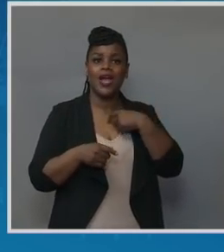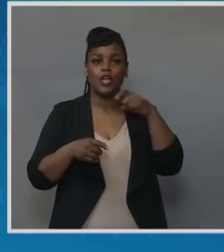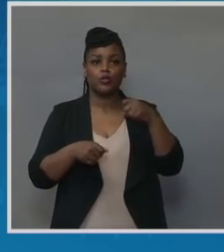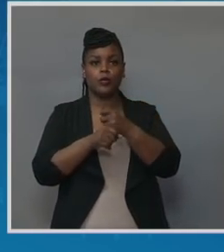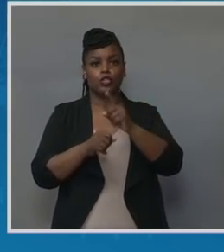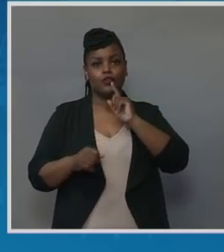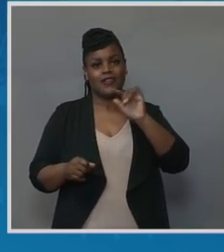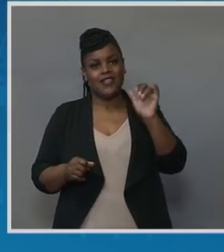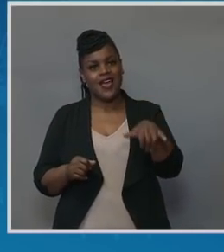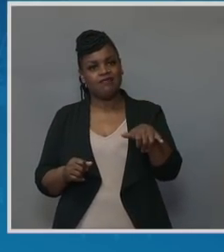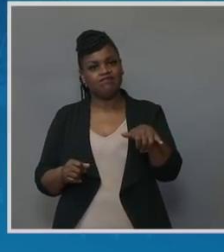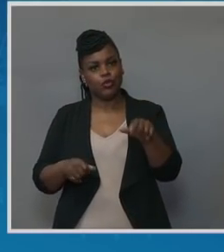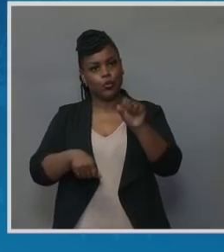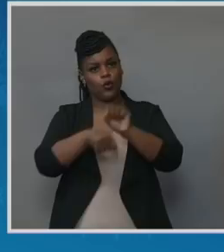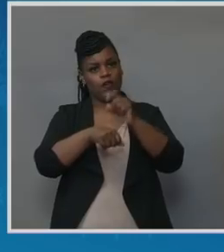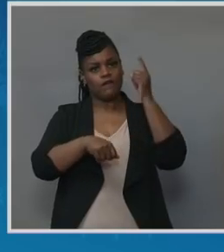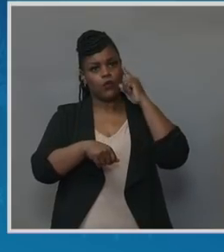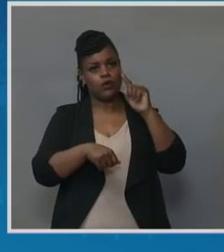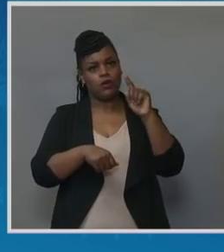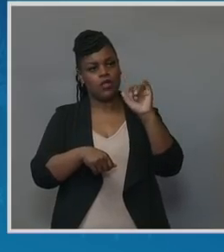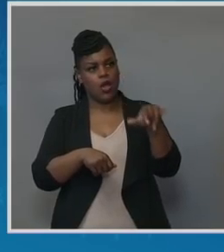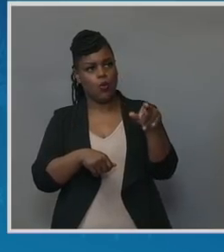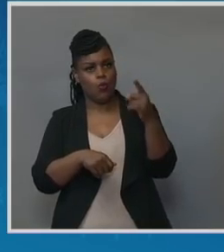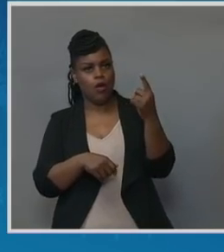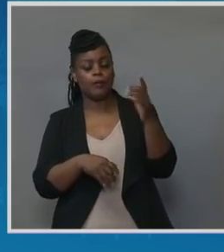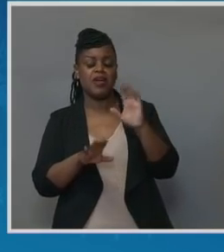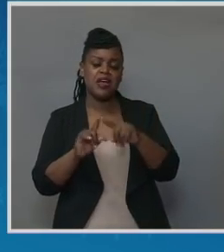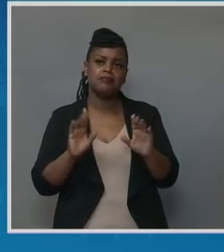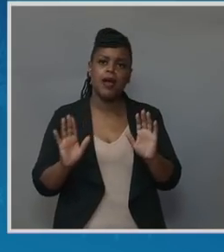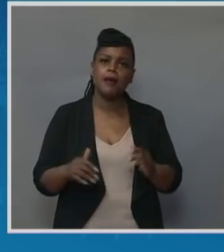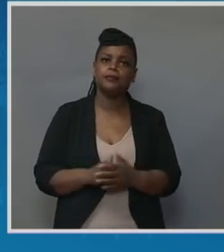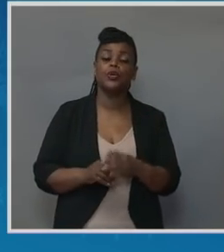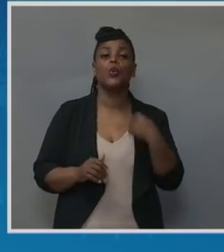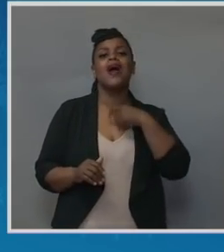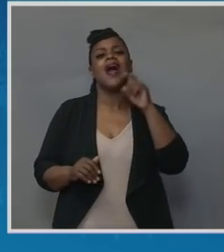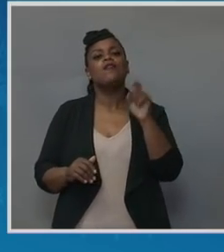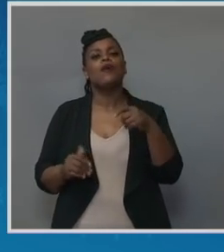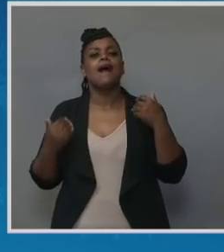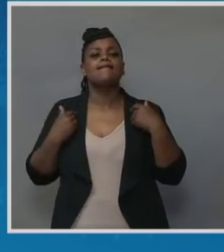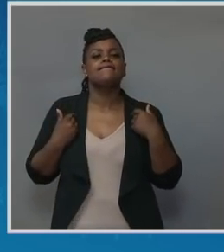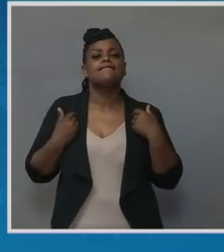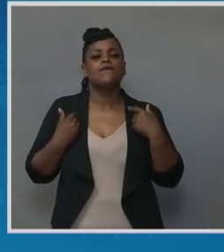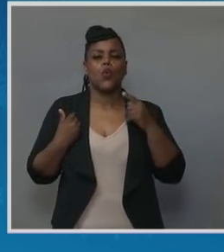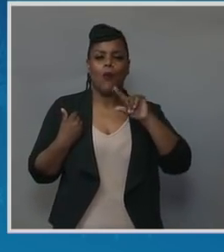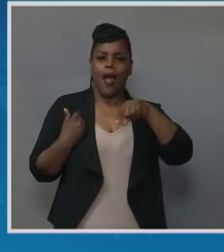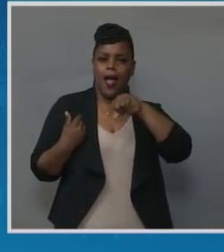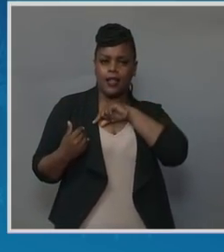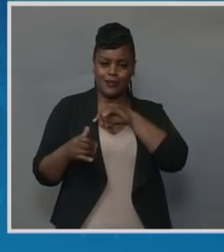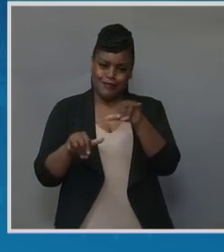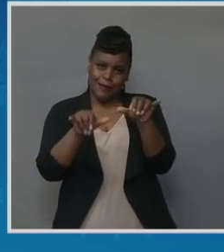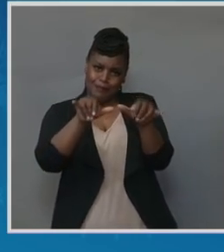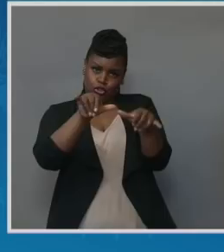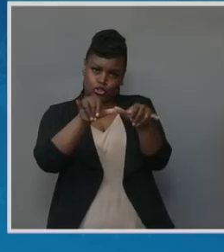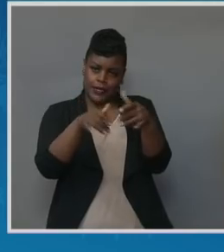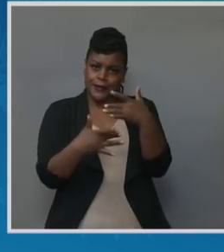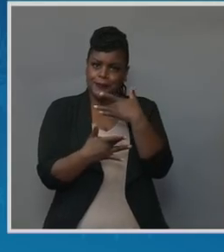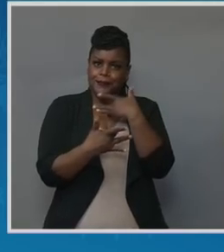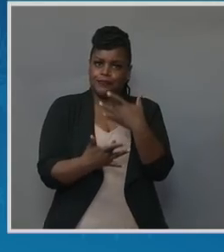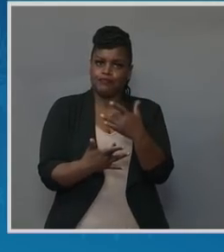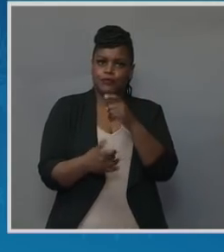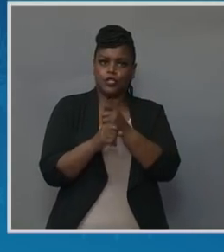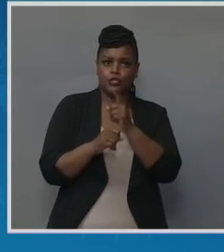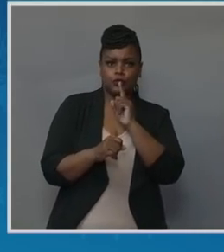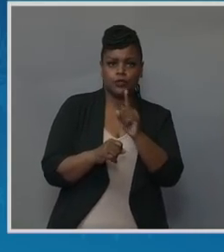everyone. But we also need to monitor our quality measures and trends and make sure that we look at them by race and ethnicity and by